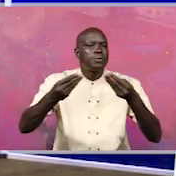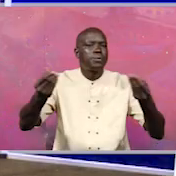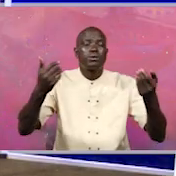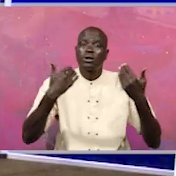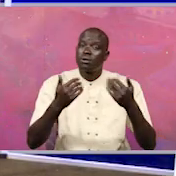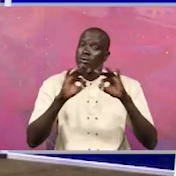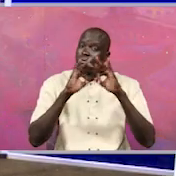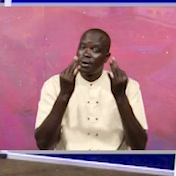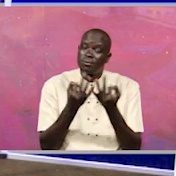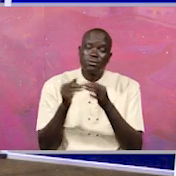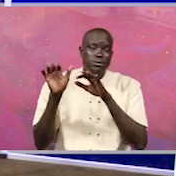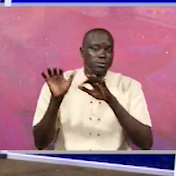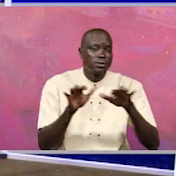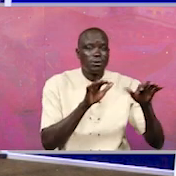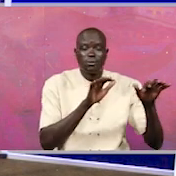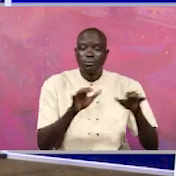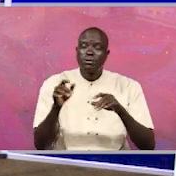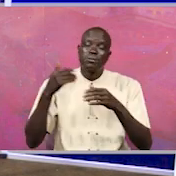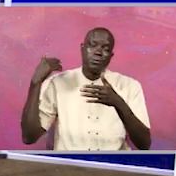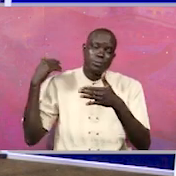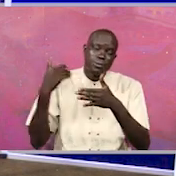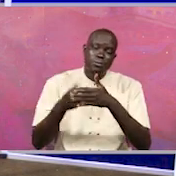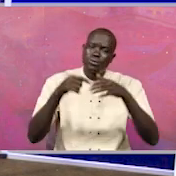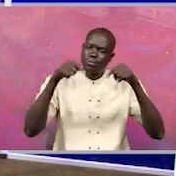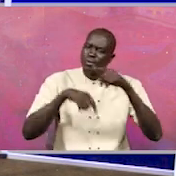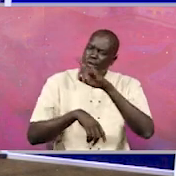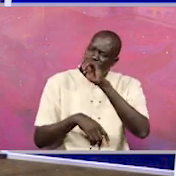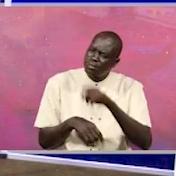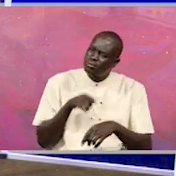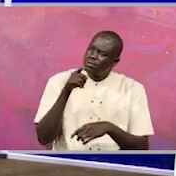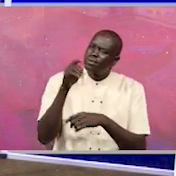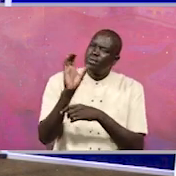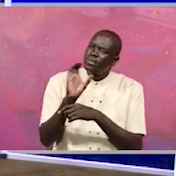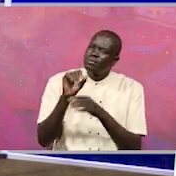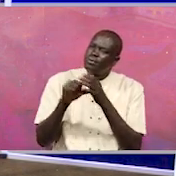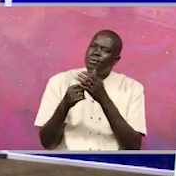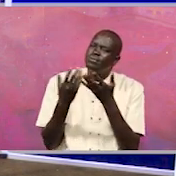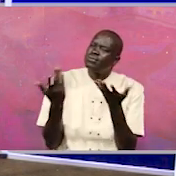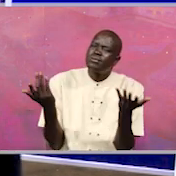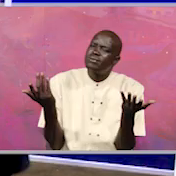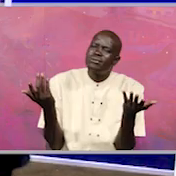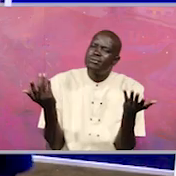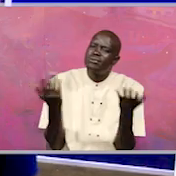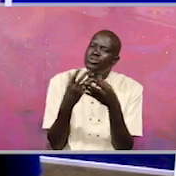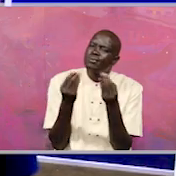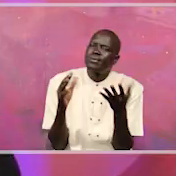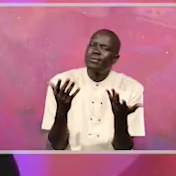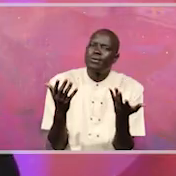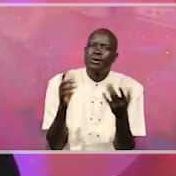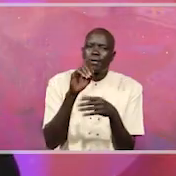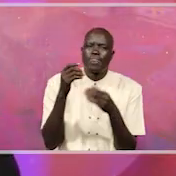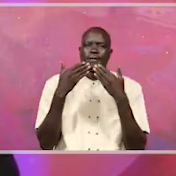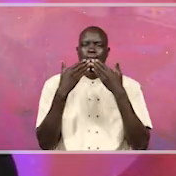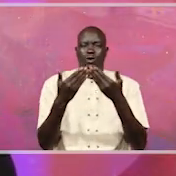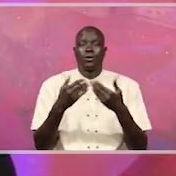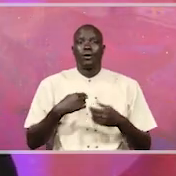Mr. Honorable Okodo, I want to know how far has that case gone? Thank you. I think that